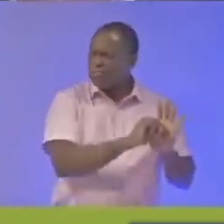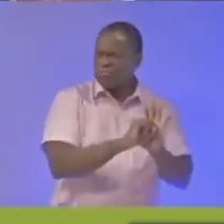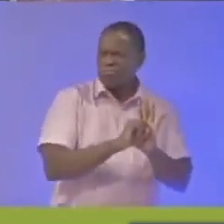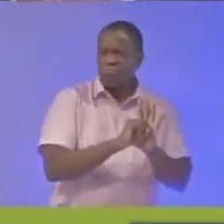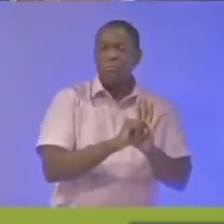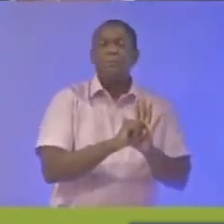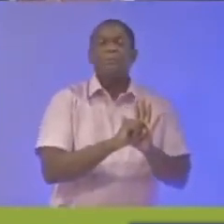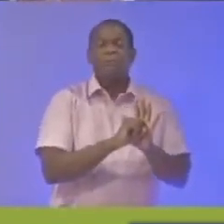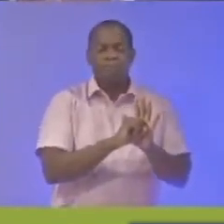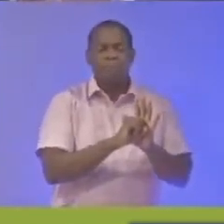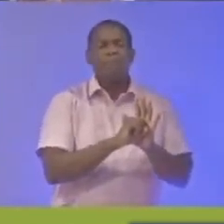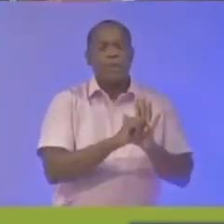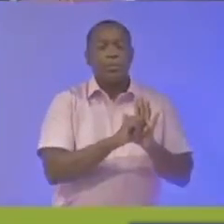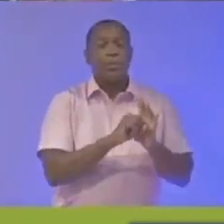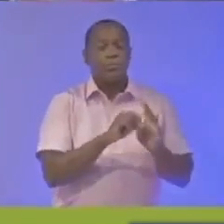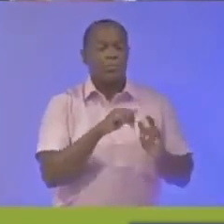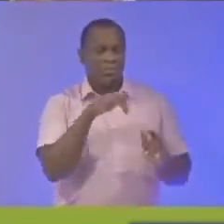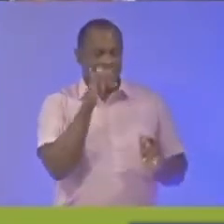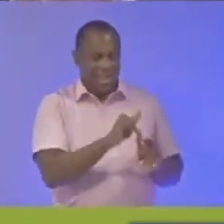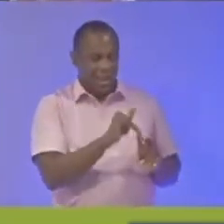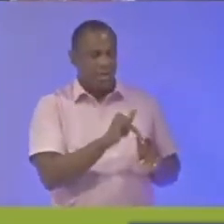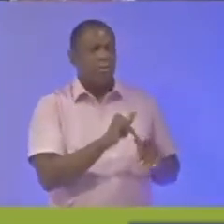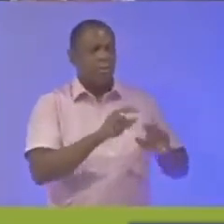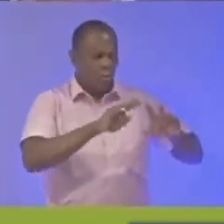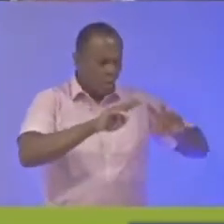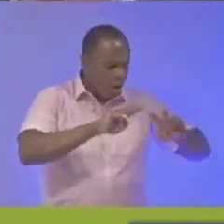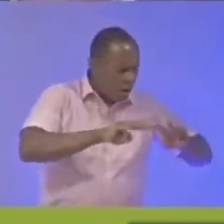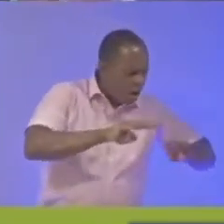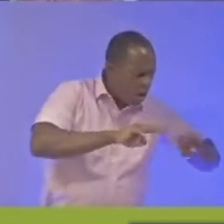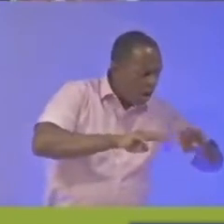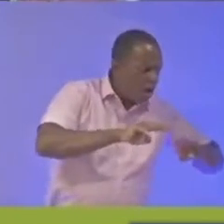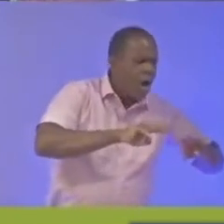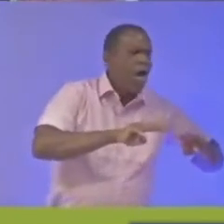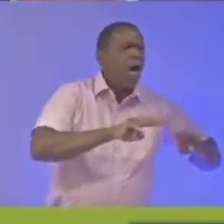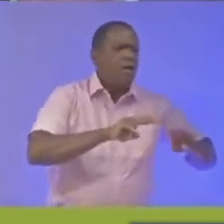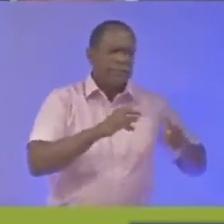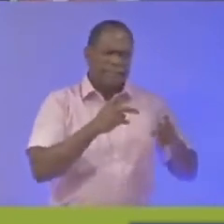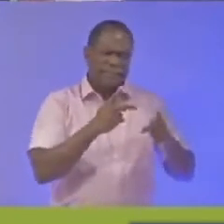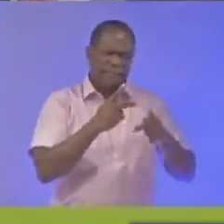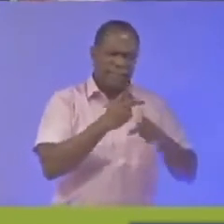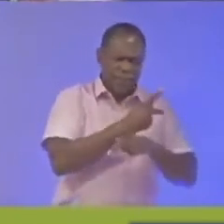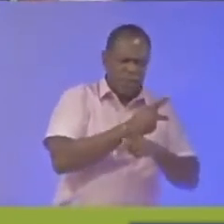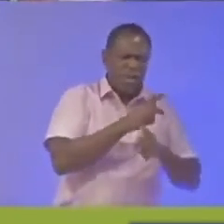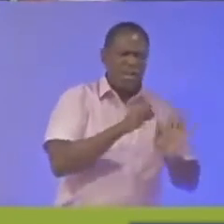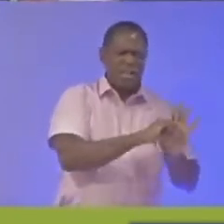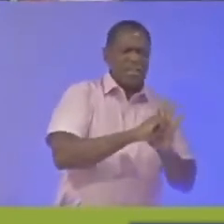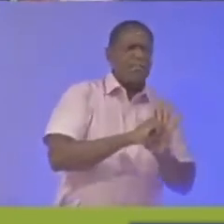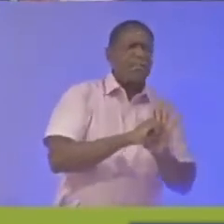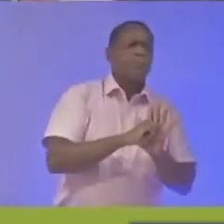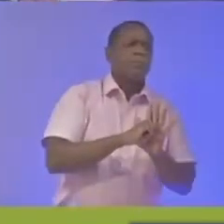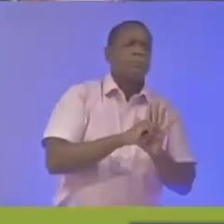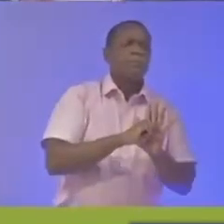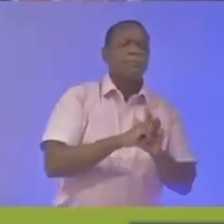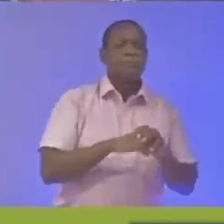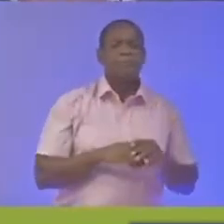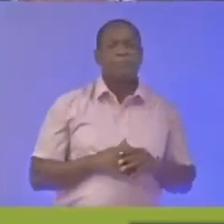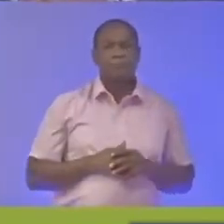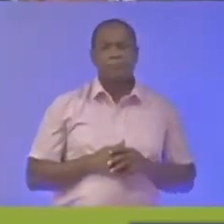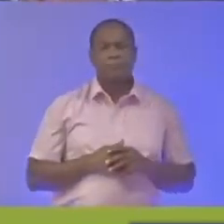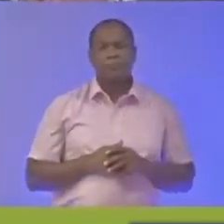symptoms in the presence or the absence sorry of medication next slide so